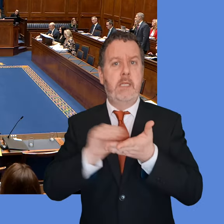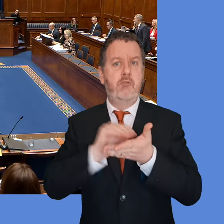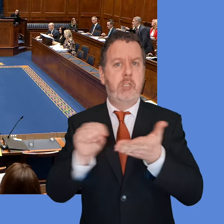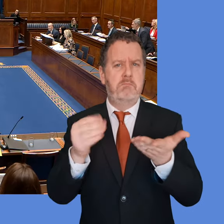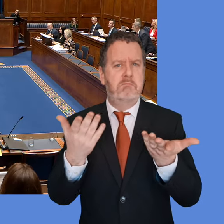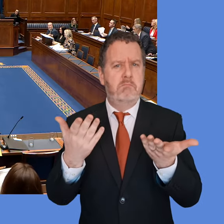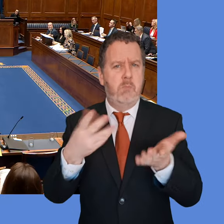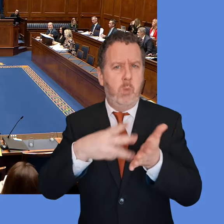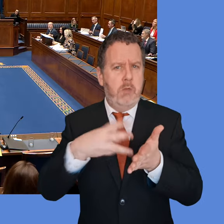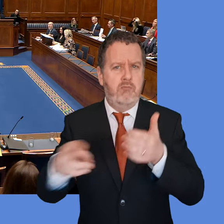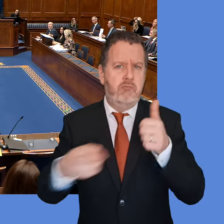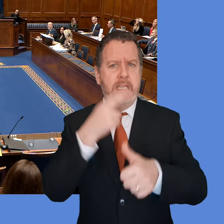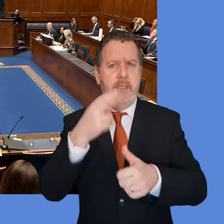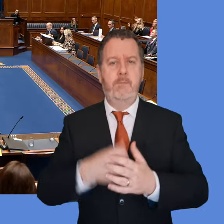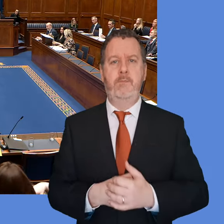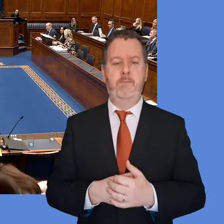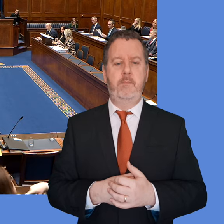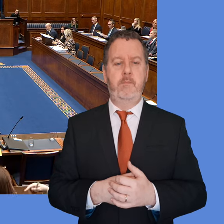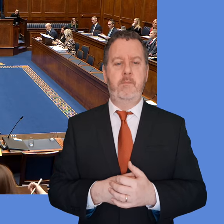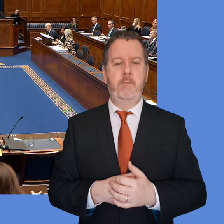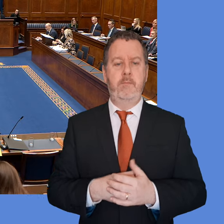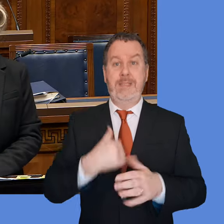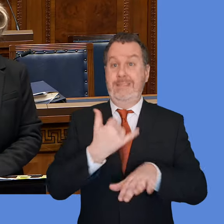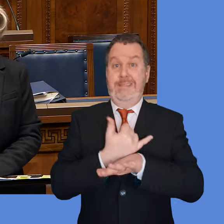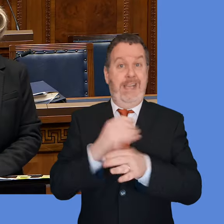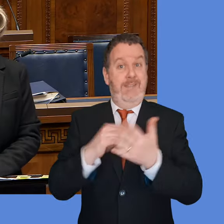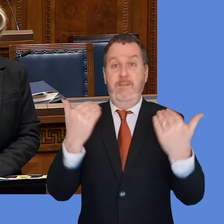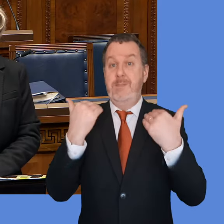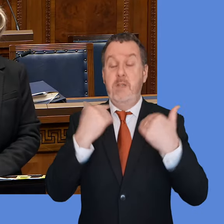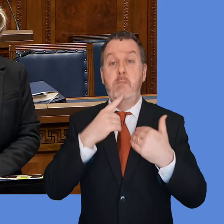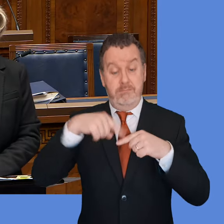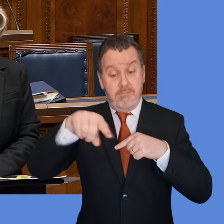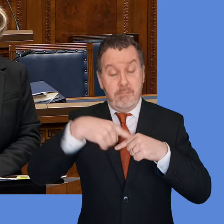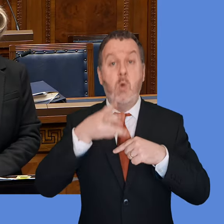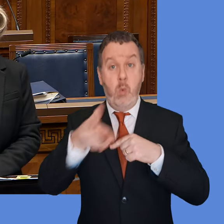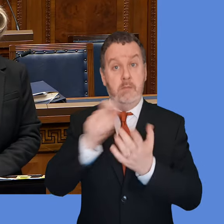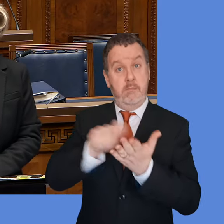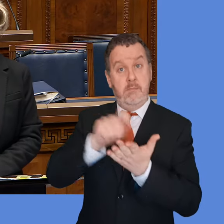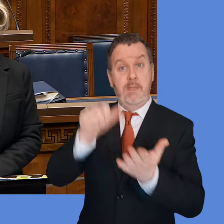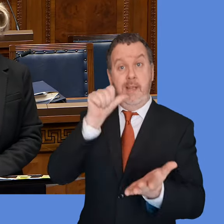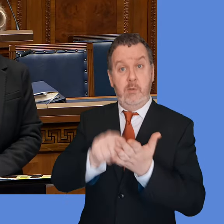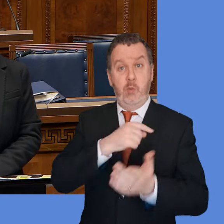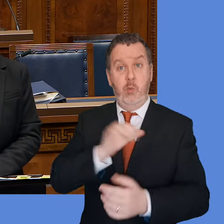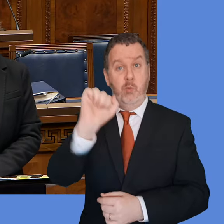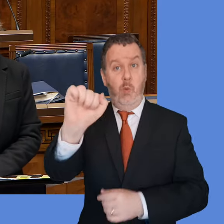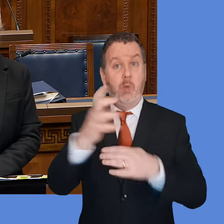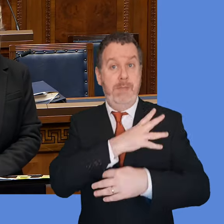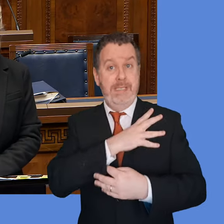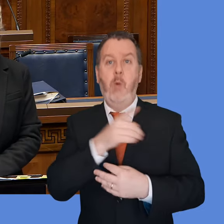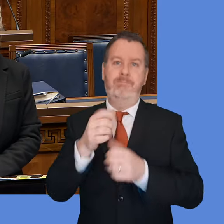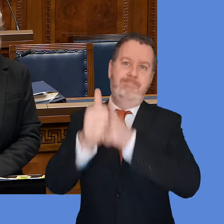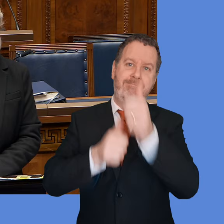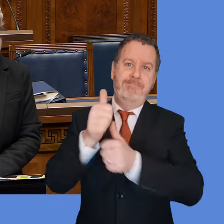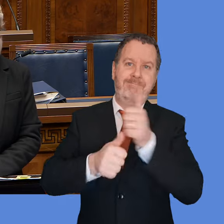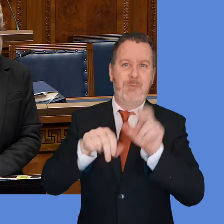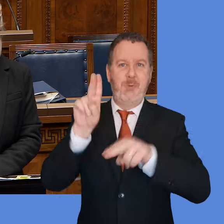don't have the detail in terms of that process, but it is underway. I'm very happy to confirm in writing to the chair of the new committee and wish you well